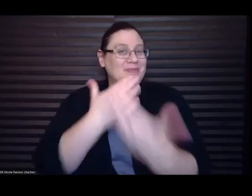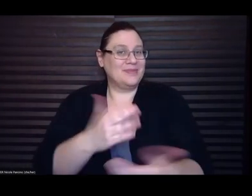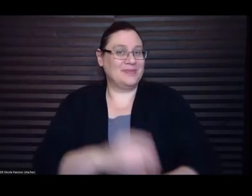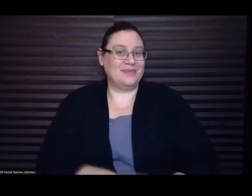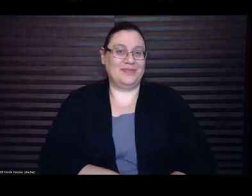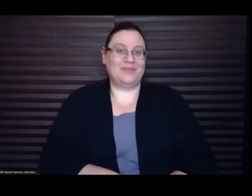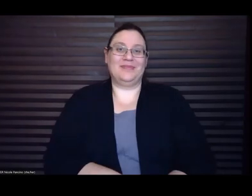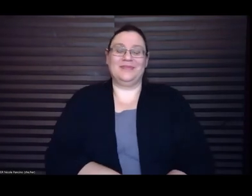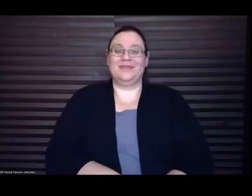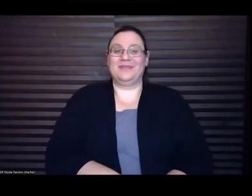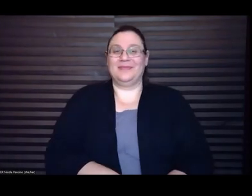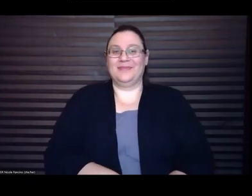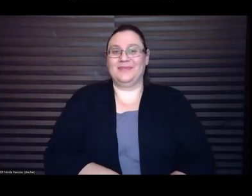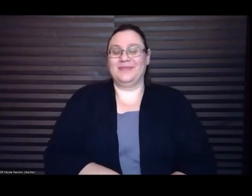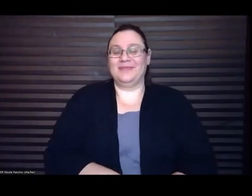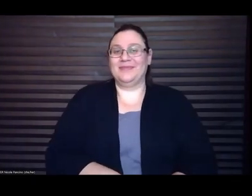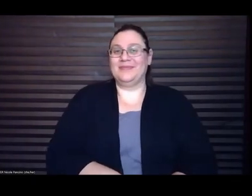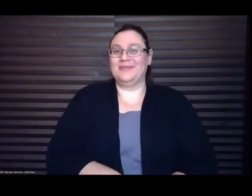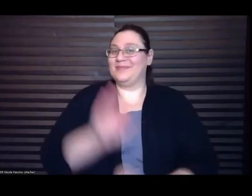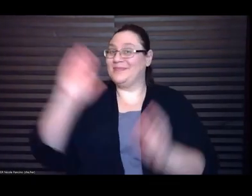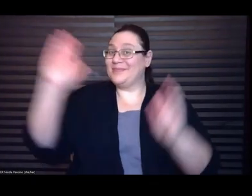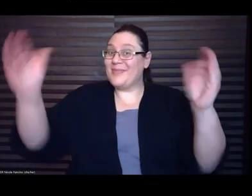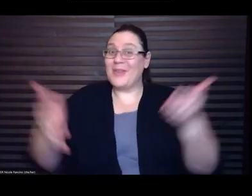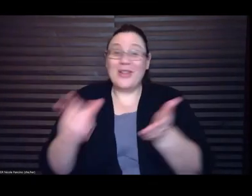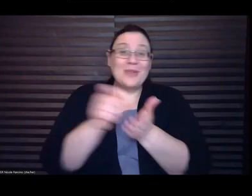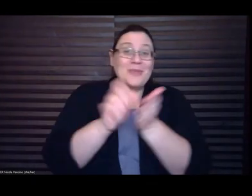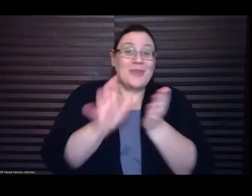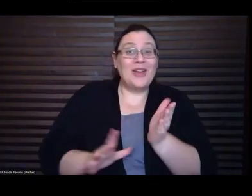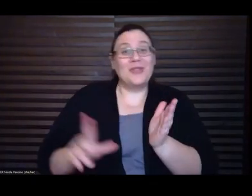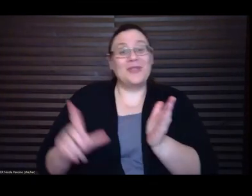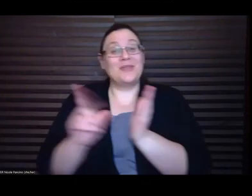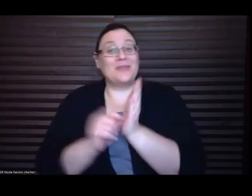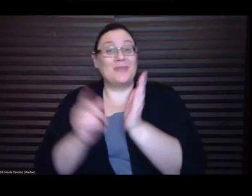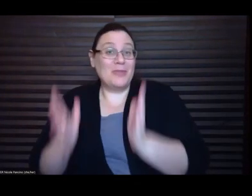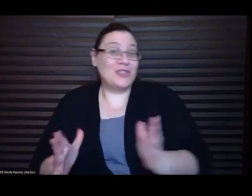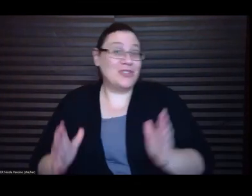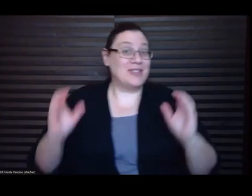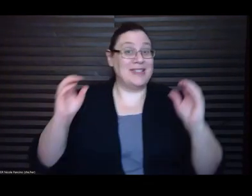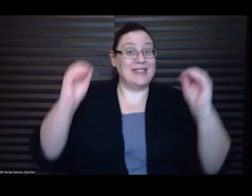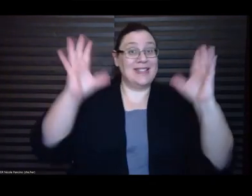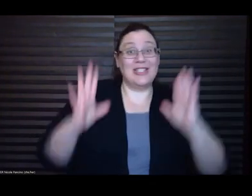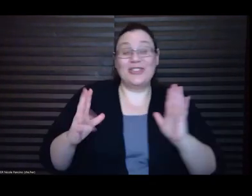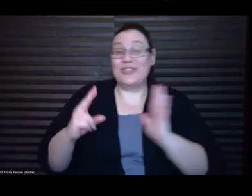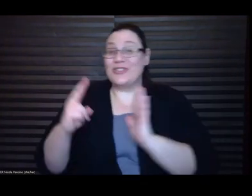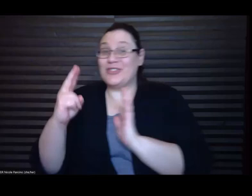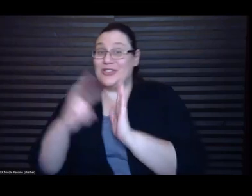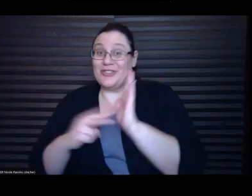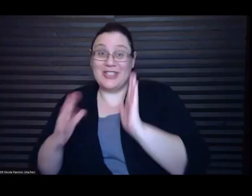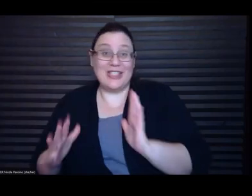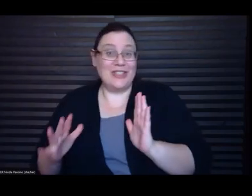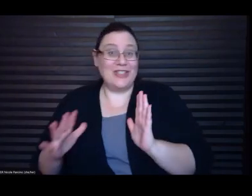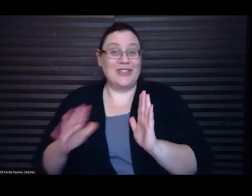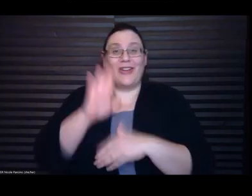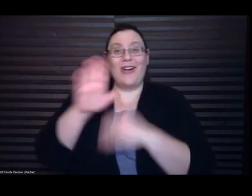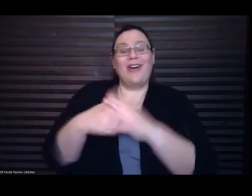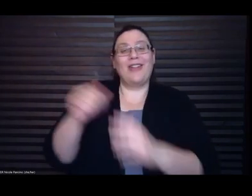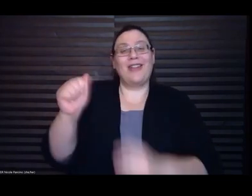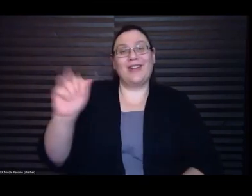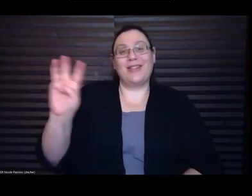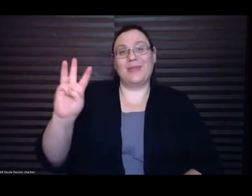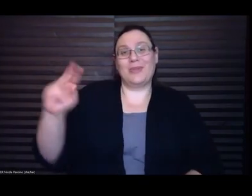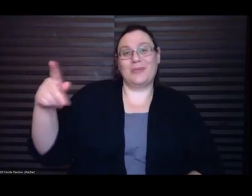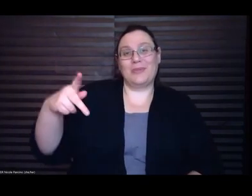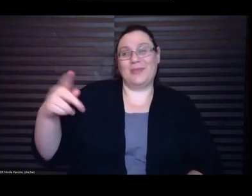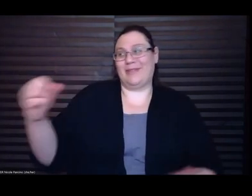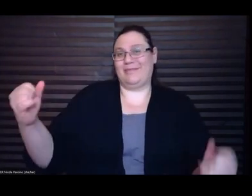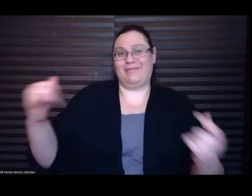Welcome, writers, publishers, teachers, readers, and all AWP attendees. And thank you for